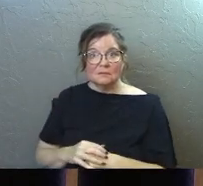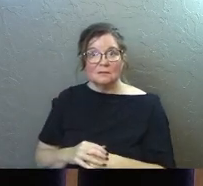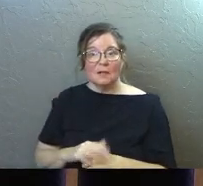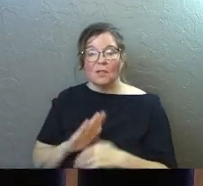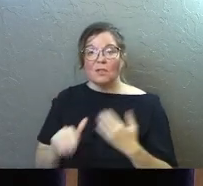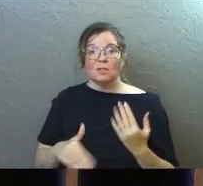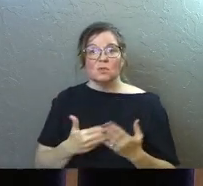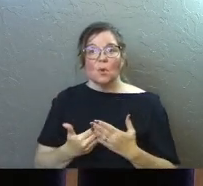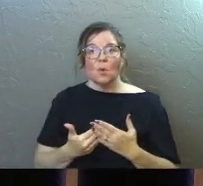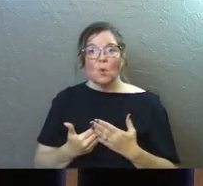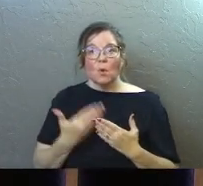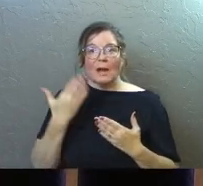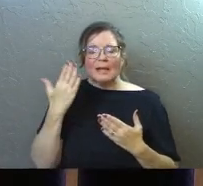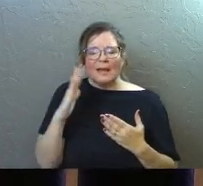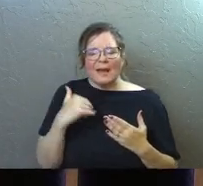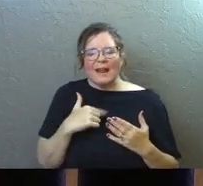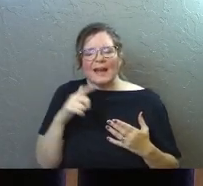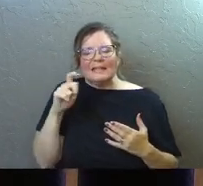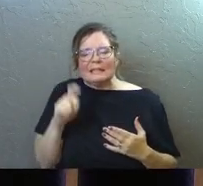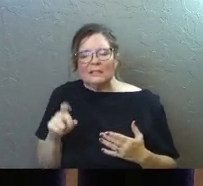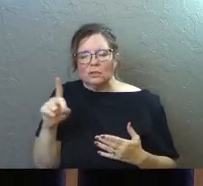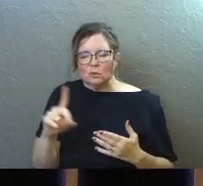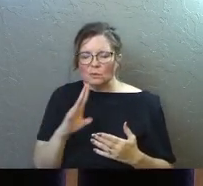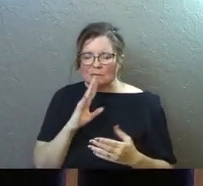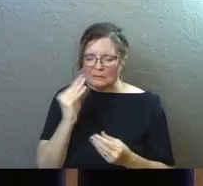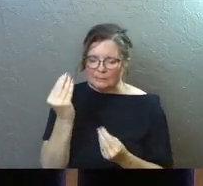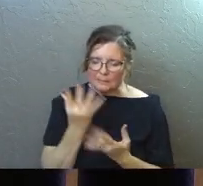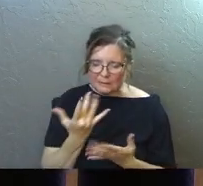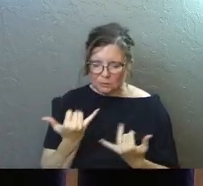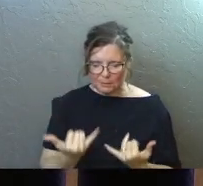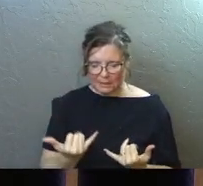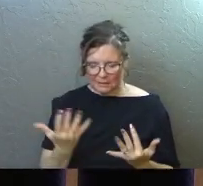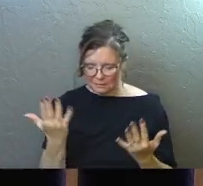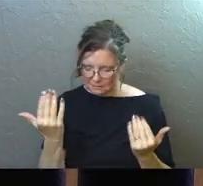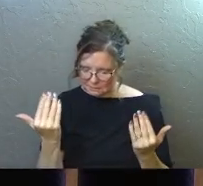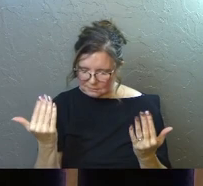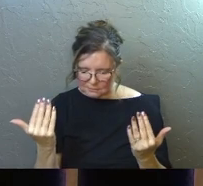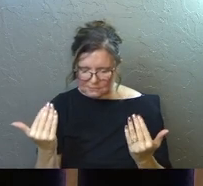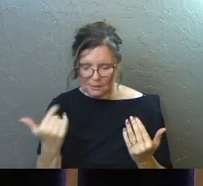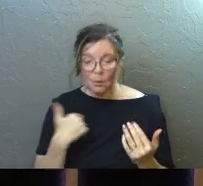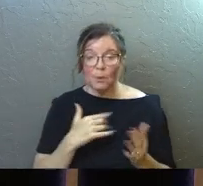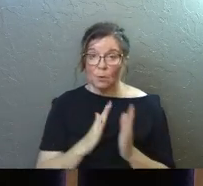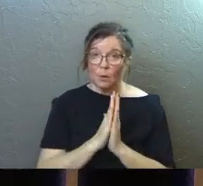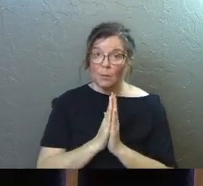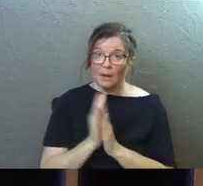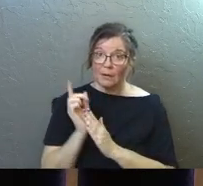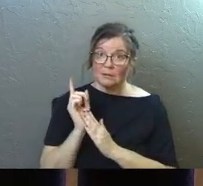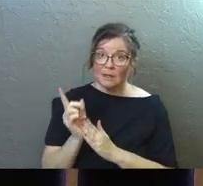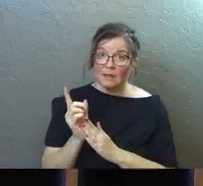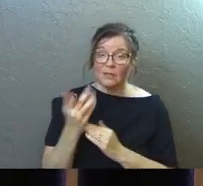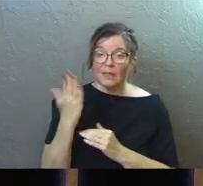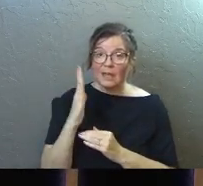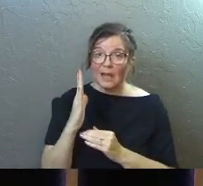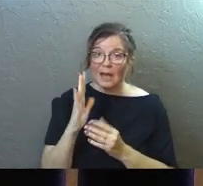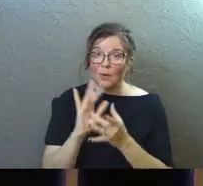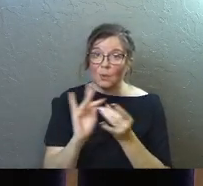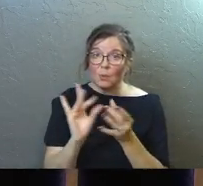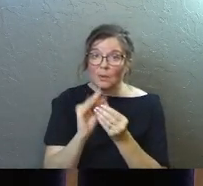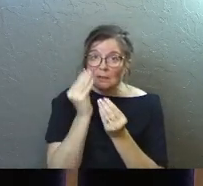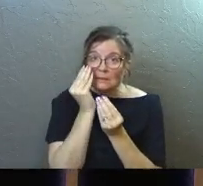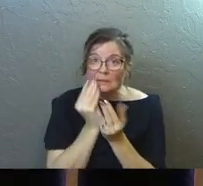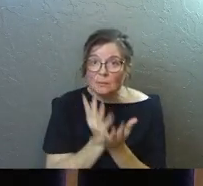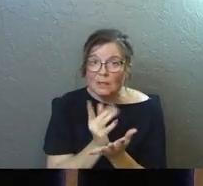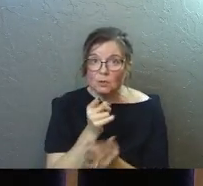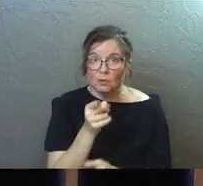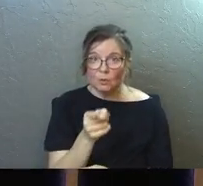And this whole, like, God, I need you to speak to me. Like, we're going to pray here in just a second that God would speak to